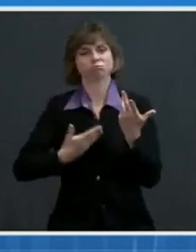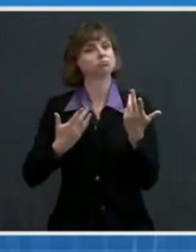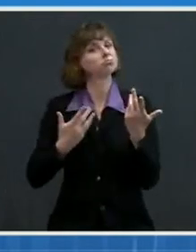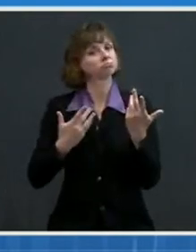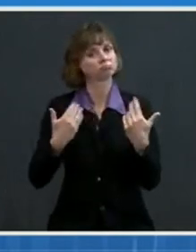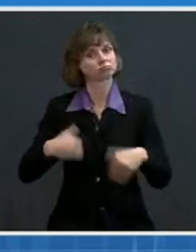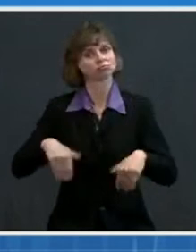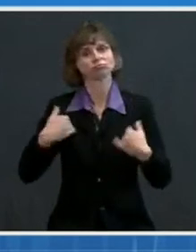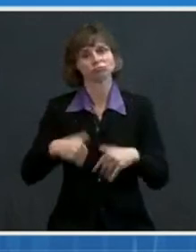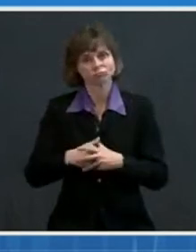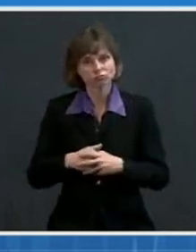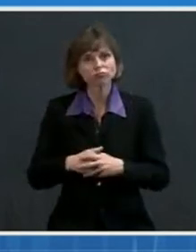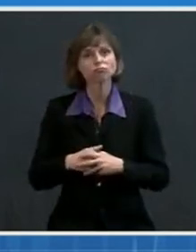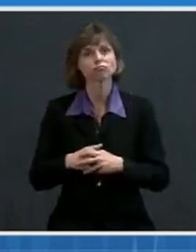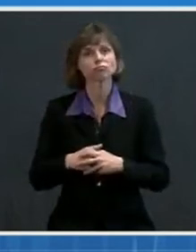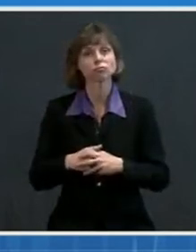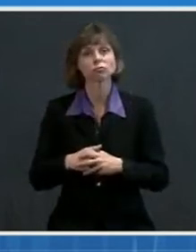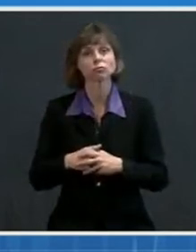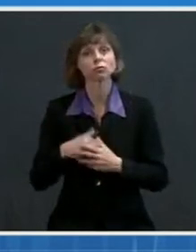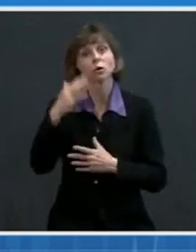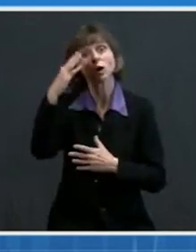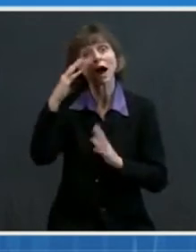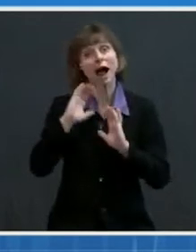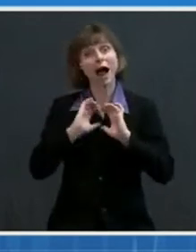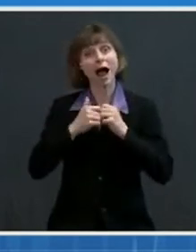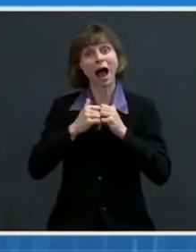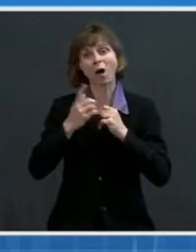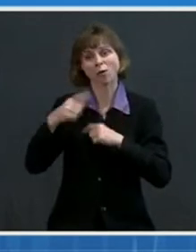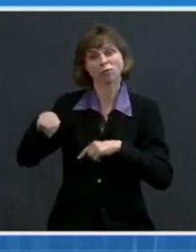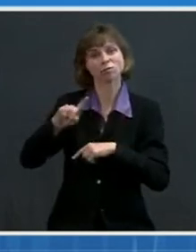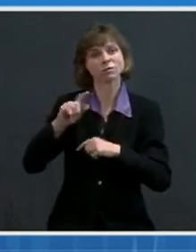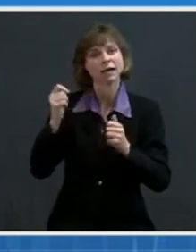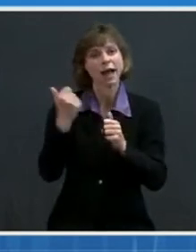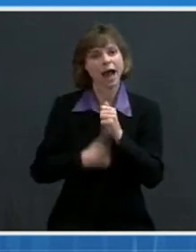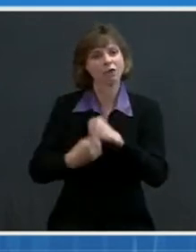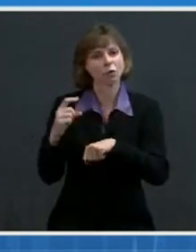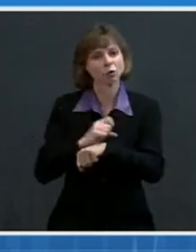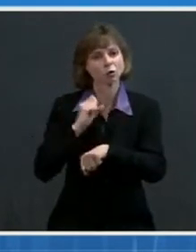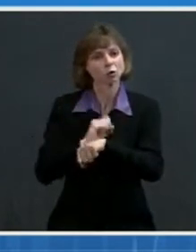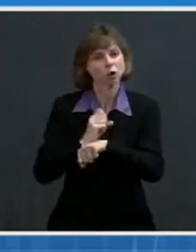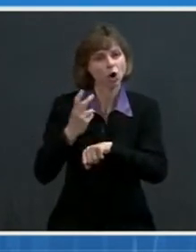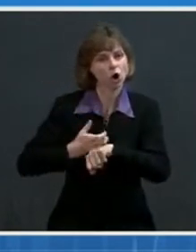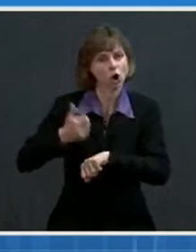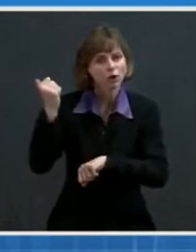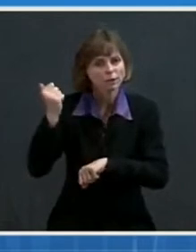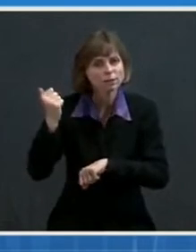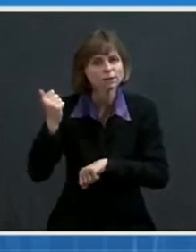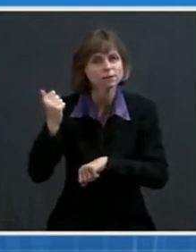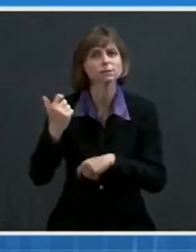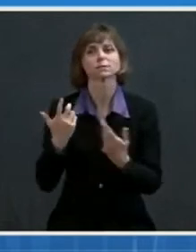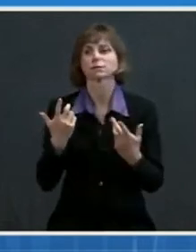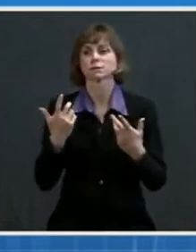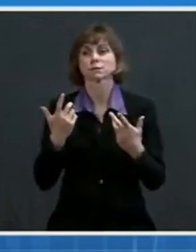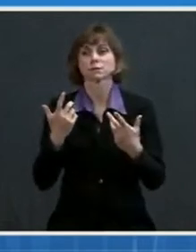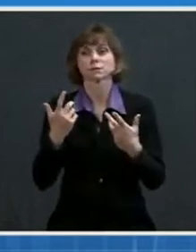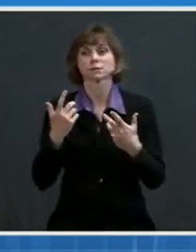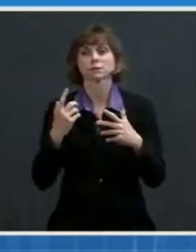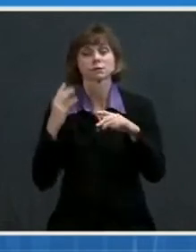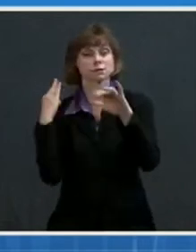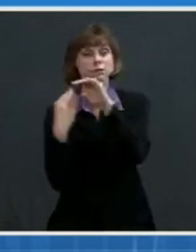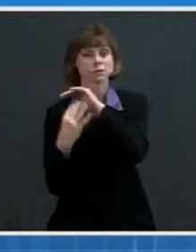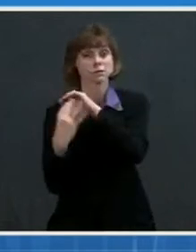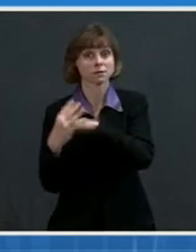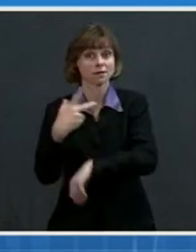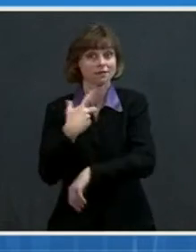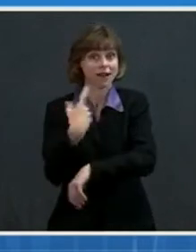function of everyone executing to their fullest, and it depends on vaccination sites being open late and the tireless effort of